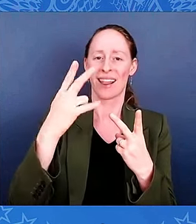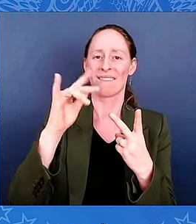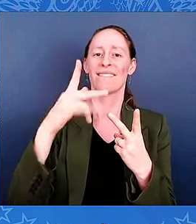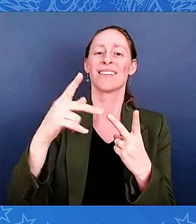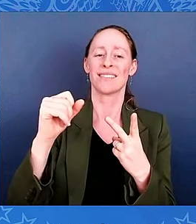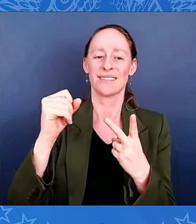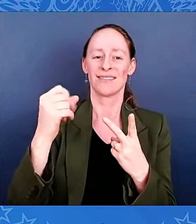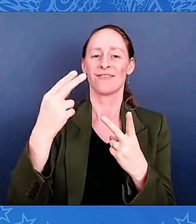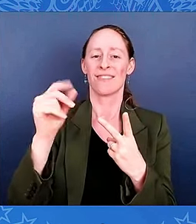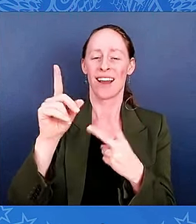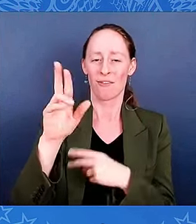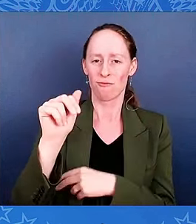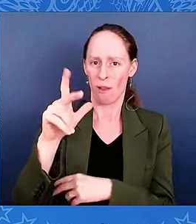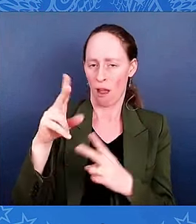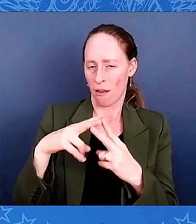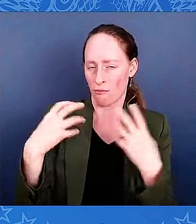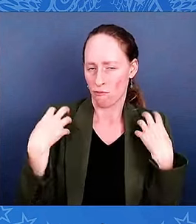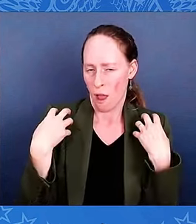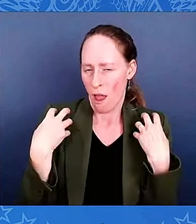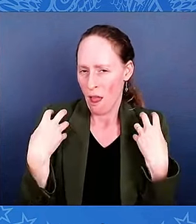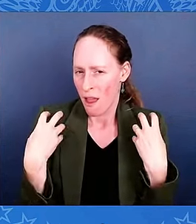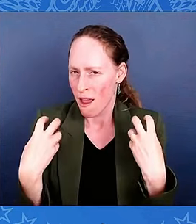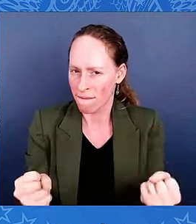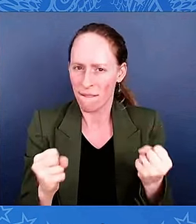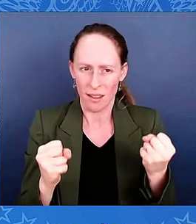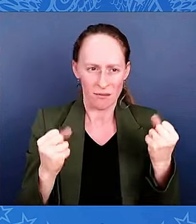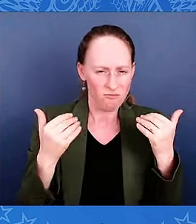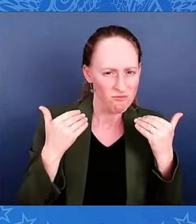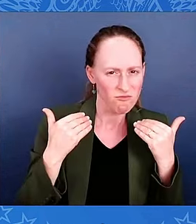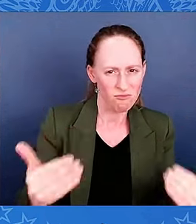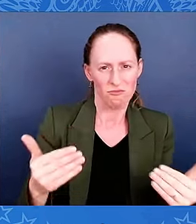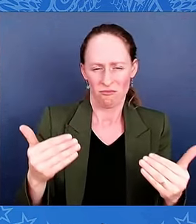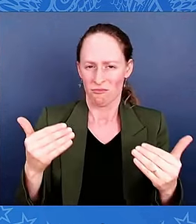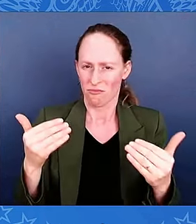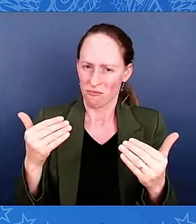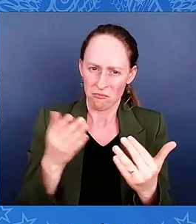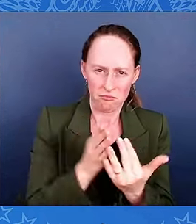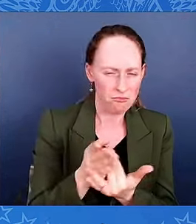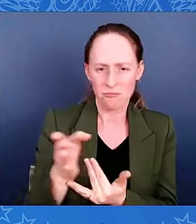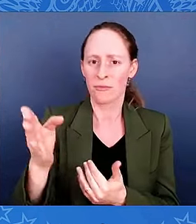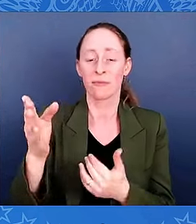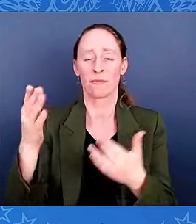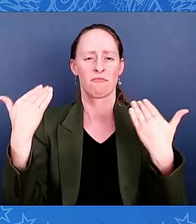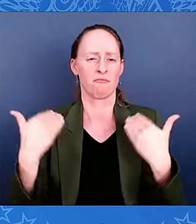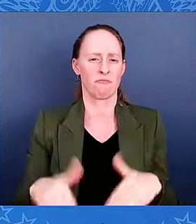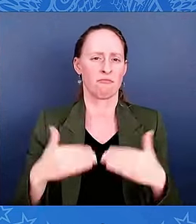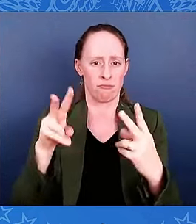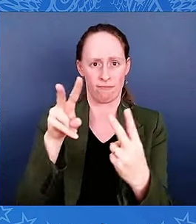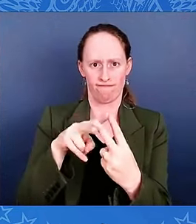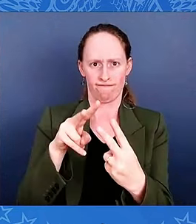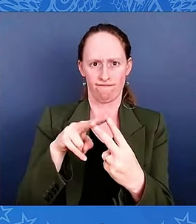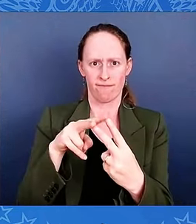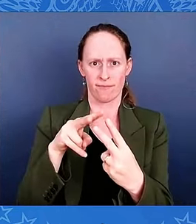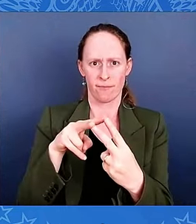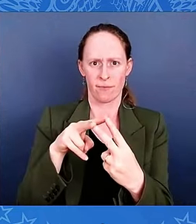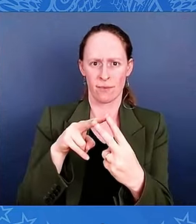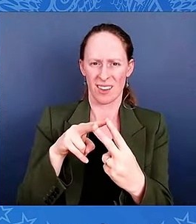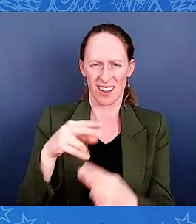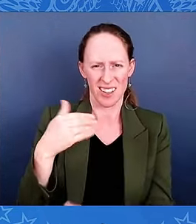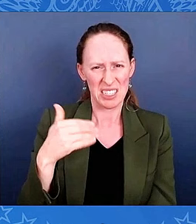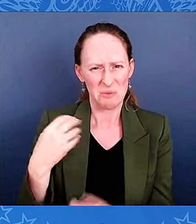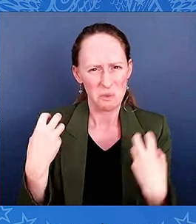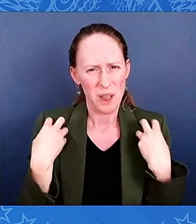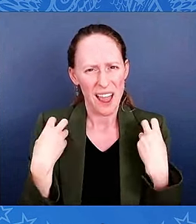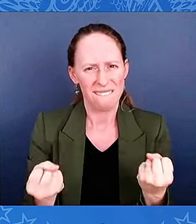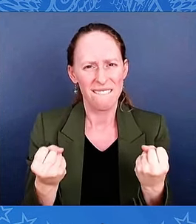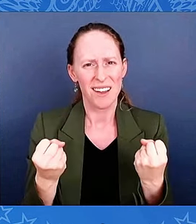Private Philip G. Shadrach and Private George D. Wilson distinguished themselves by acts of gallantry and intrepidity above and beyond the call of